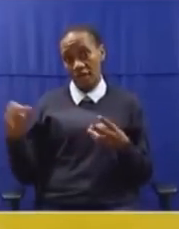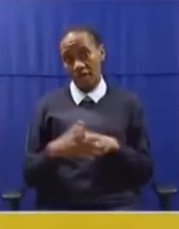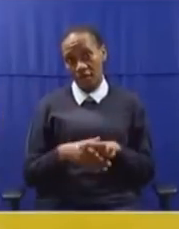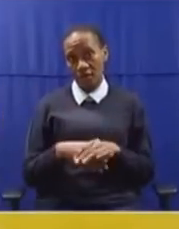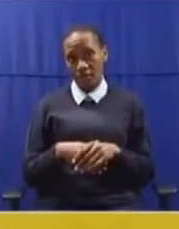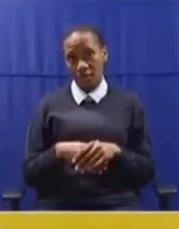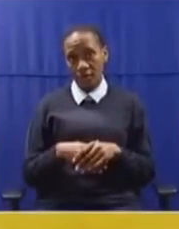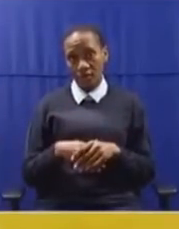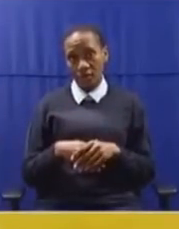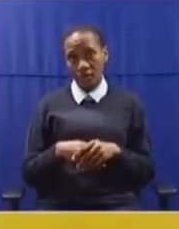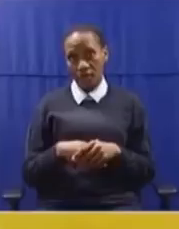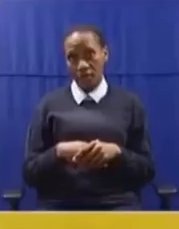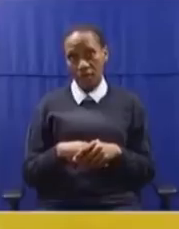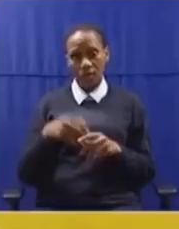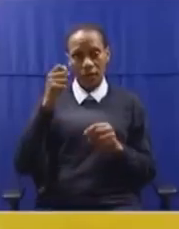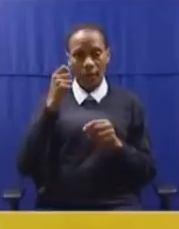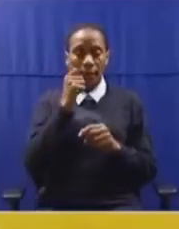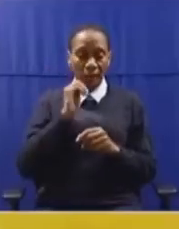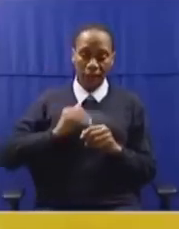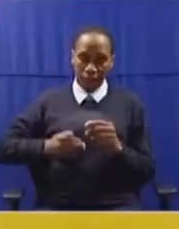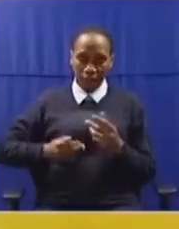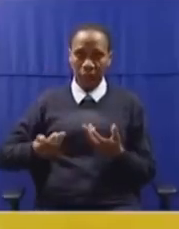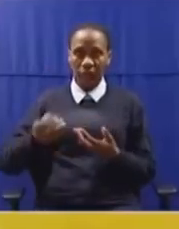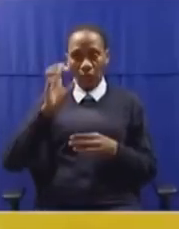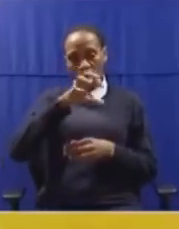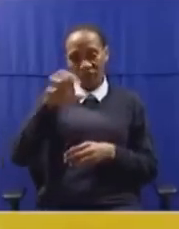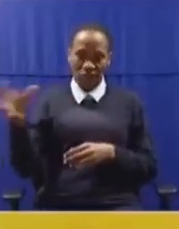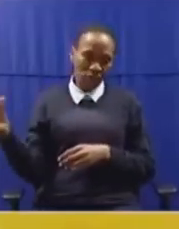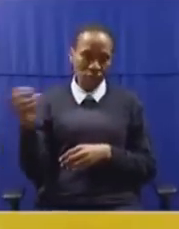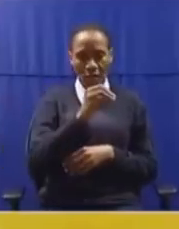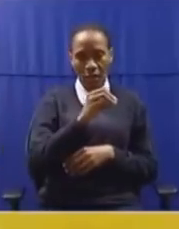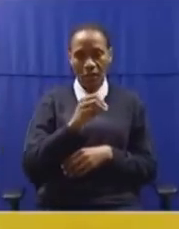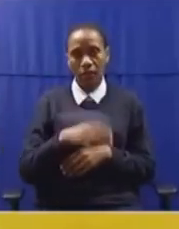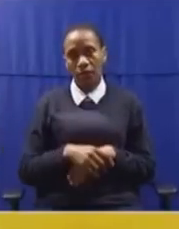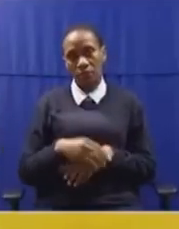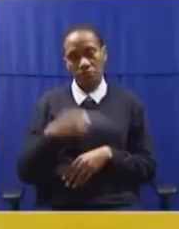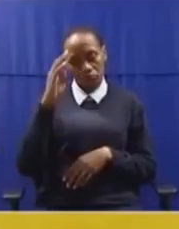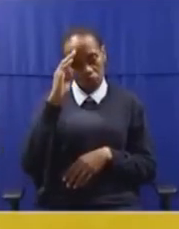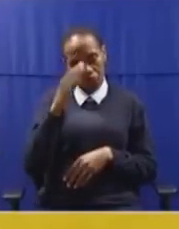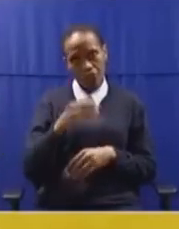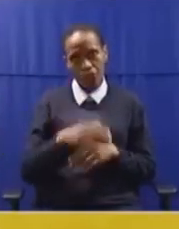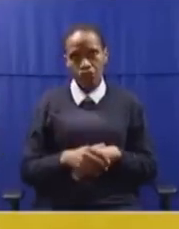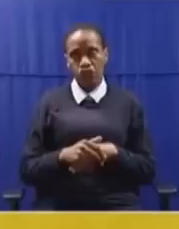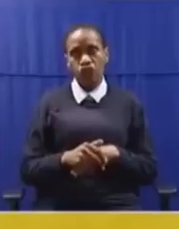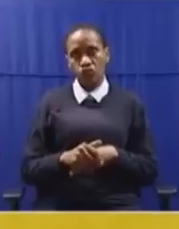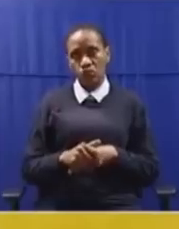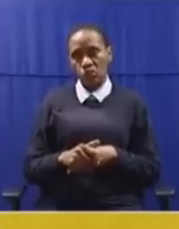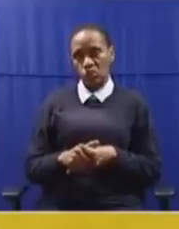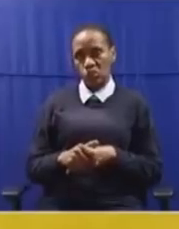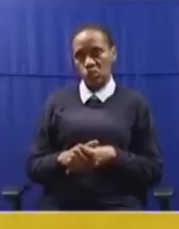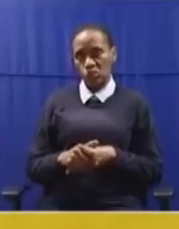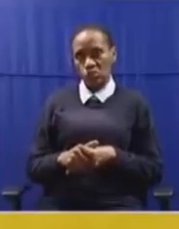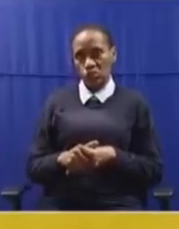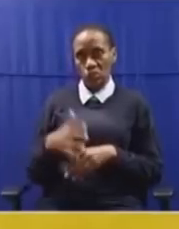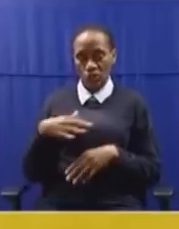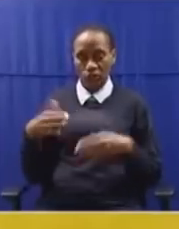Officials, Commissars and Fighters, all nine provinces, I greet you. Let me